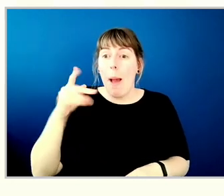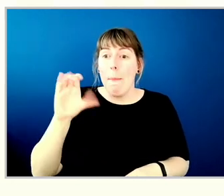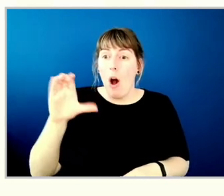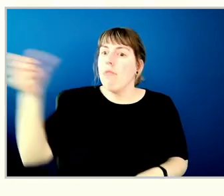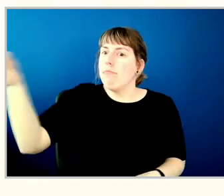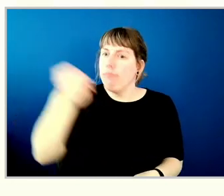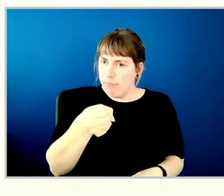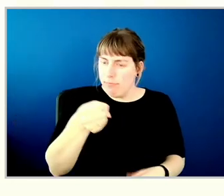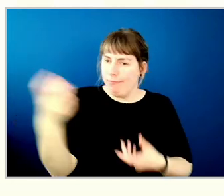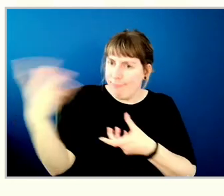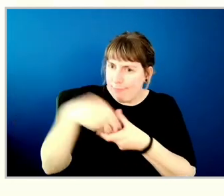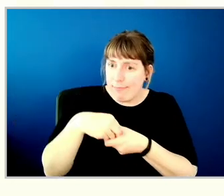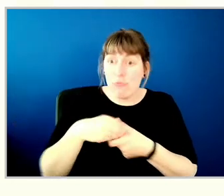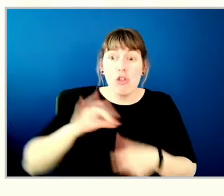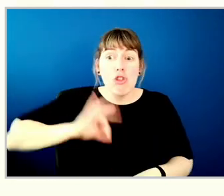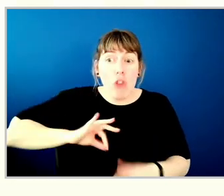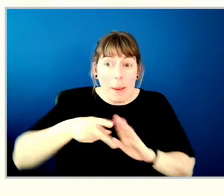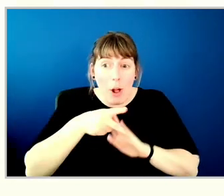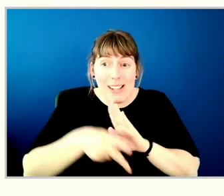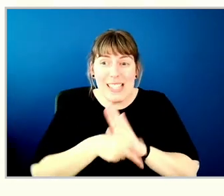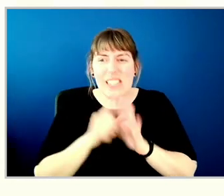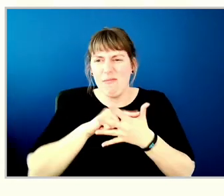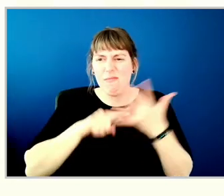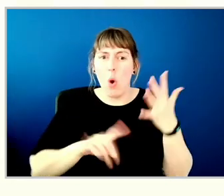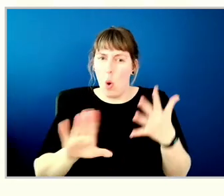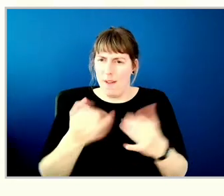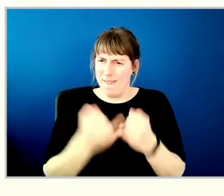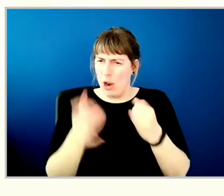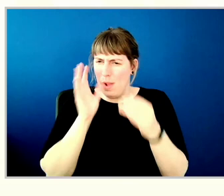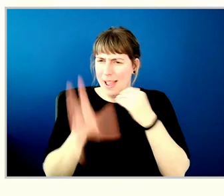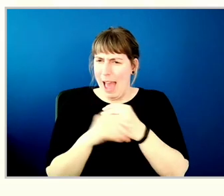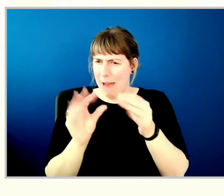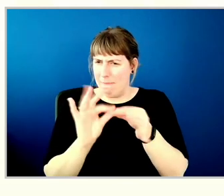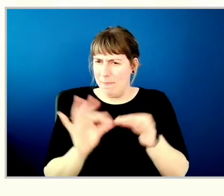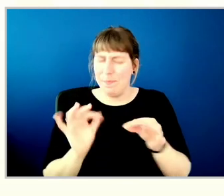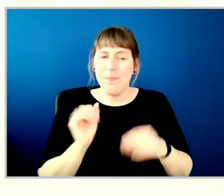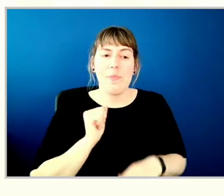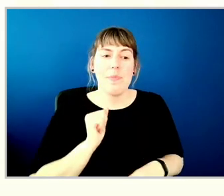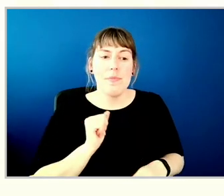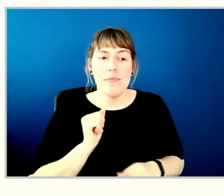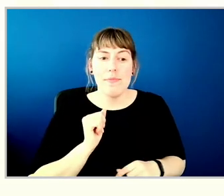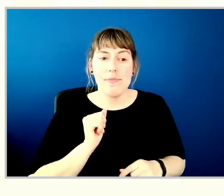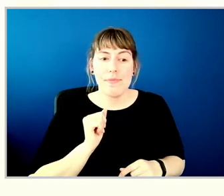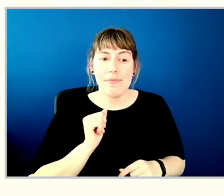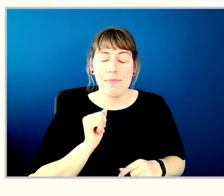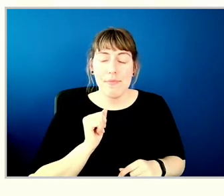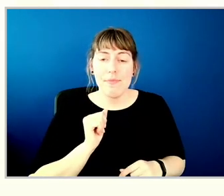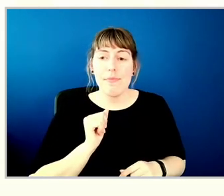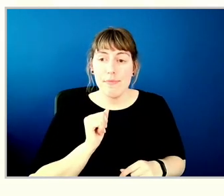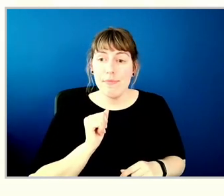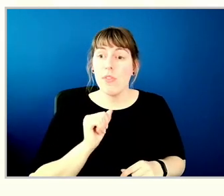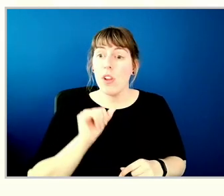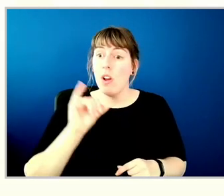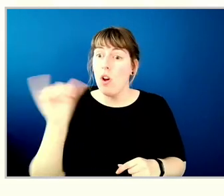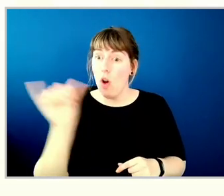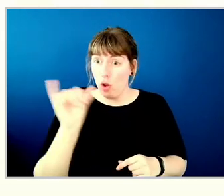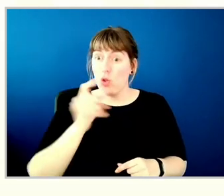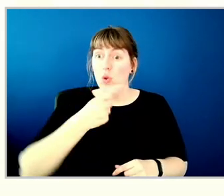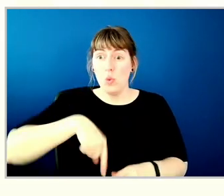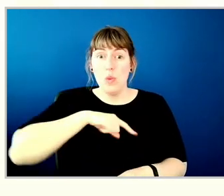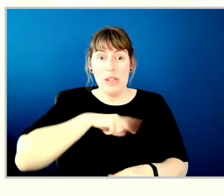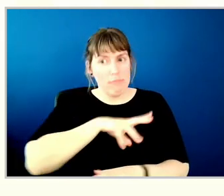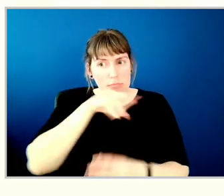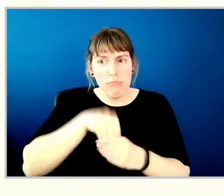even at our credit policies. And maybe the final thing I'll just add on to that is we've also been very involved in the Black